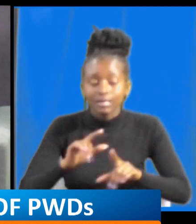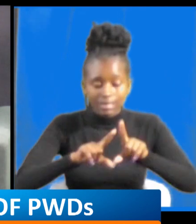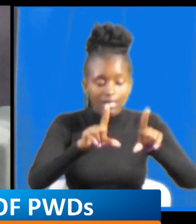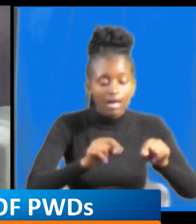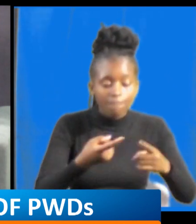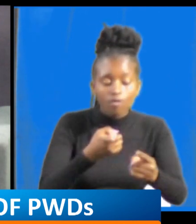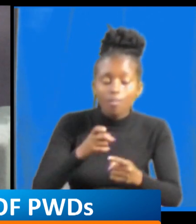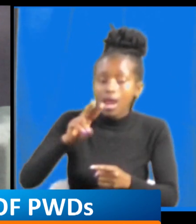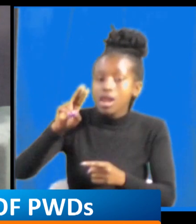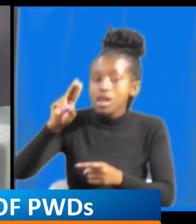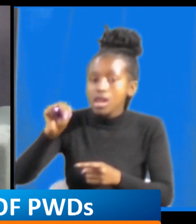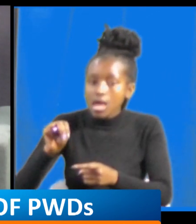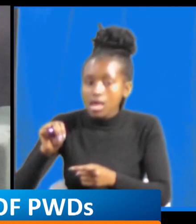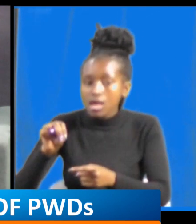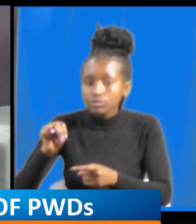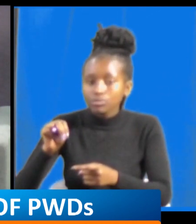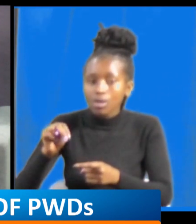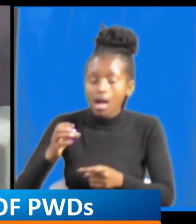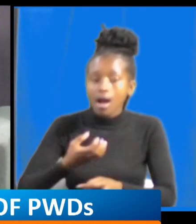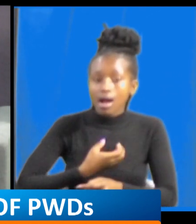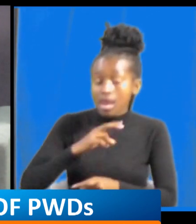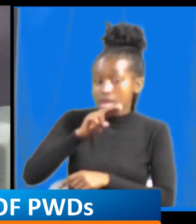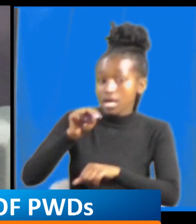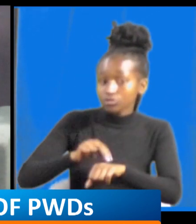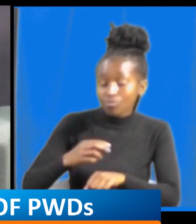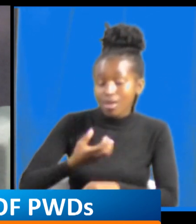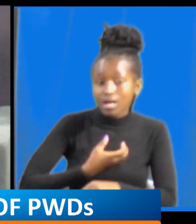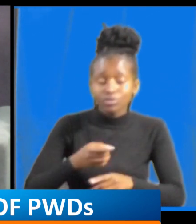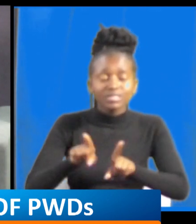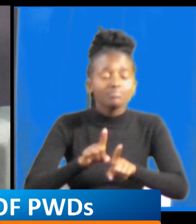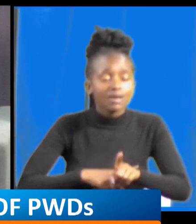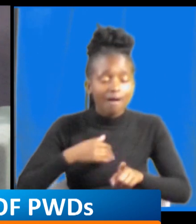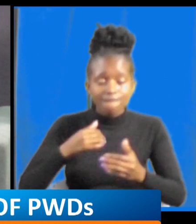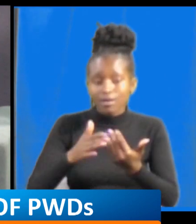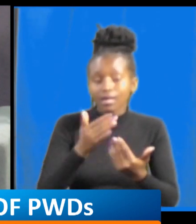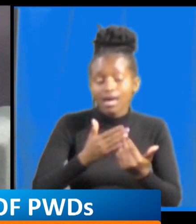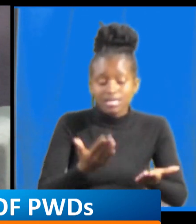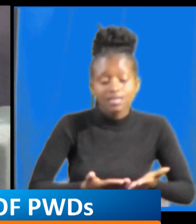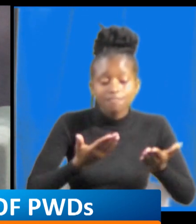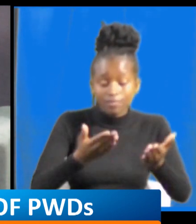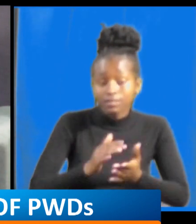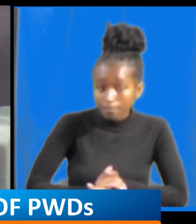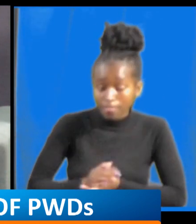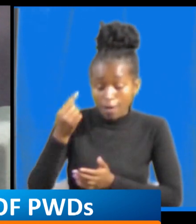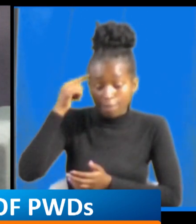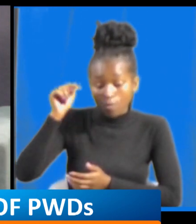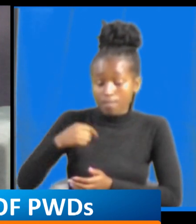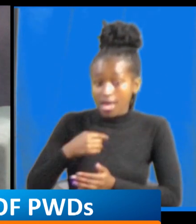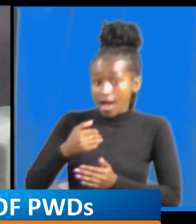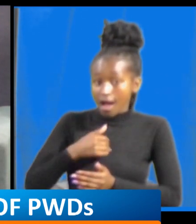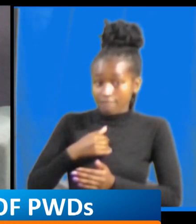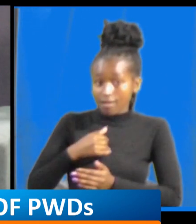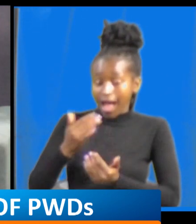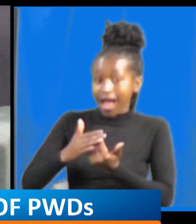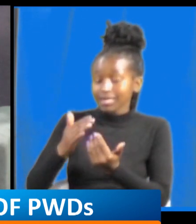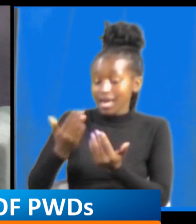national council and they will guide you they also have caregivers for me i have a caregiver assigned to me in